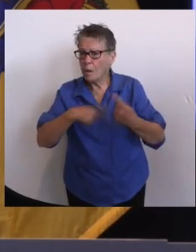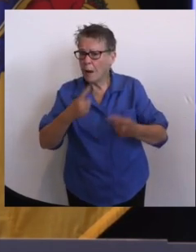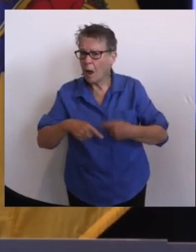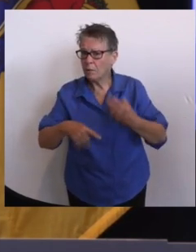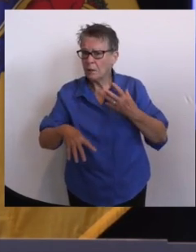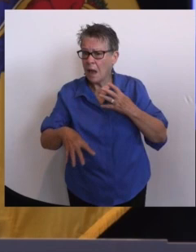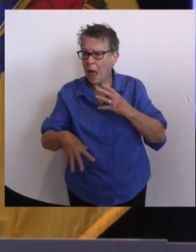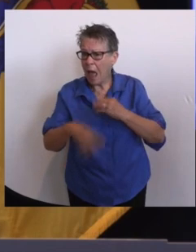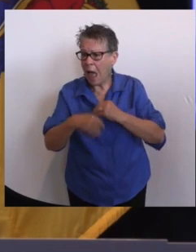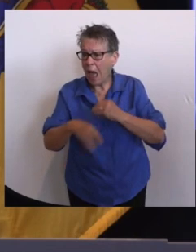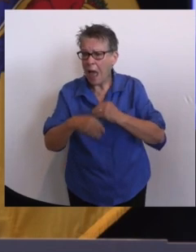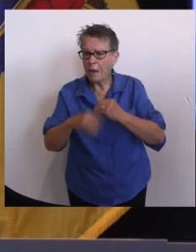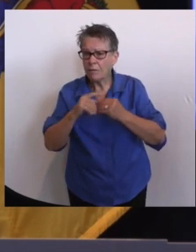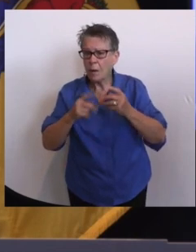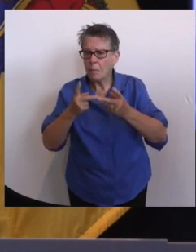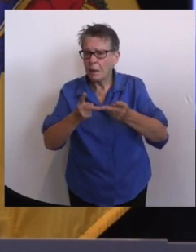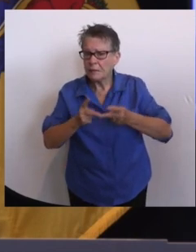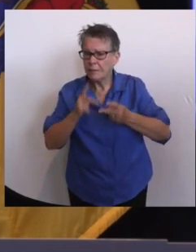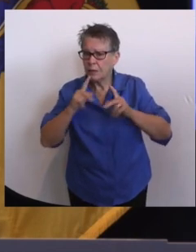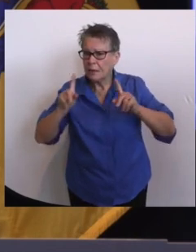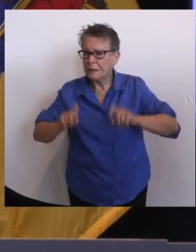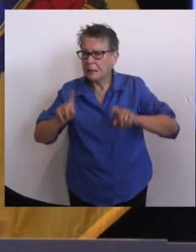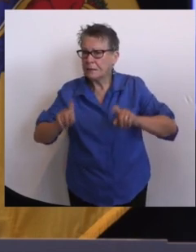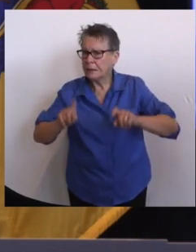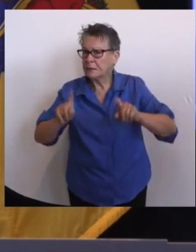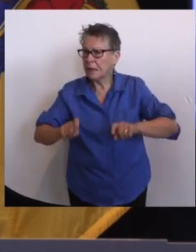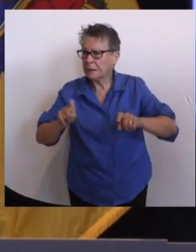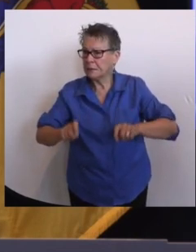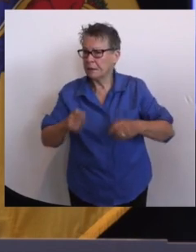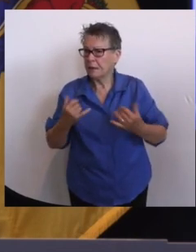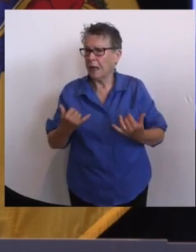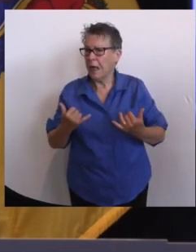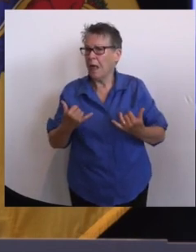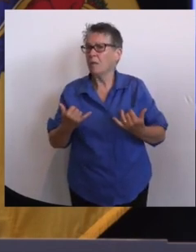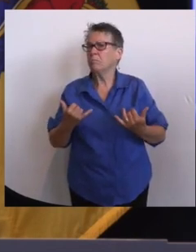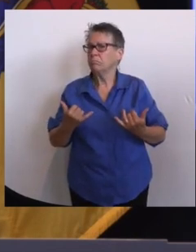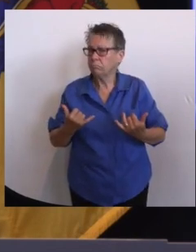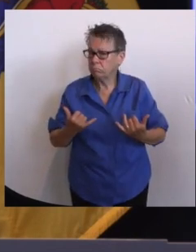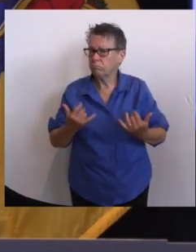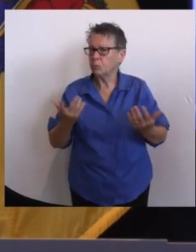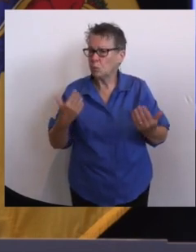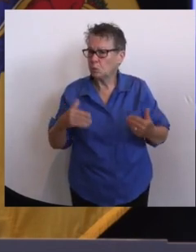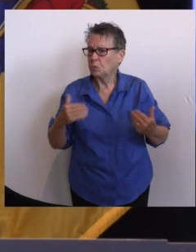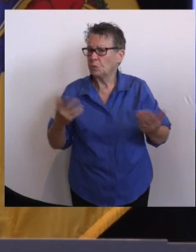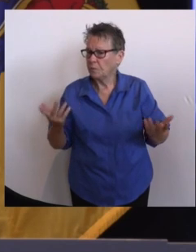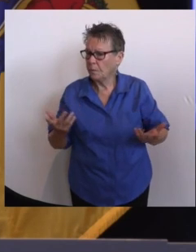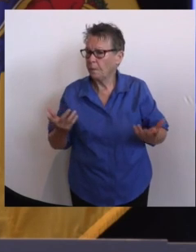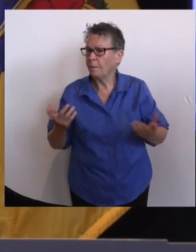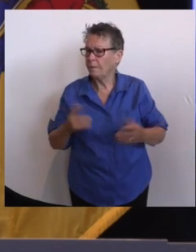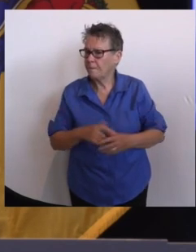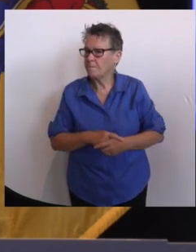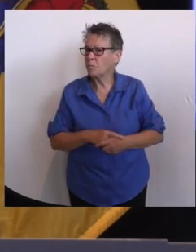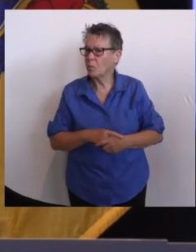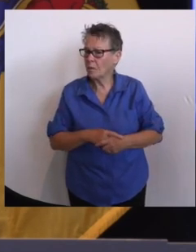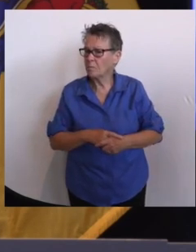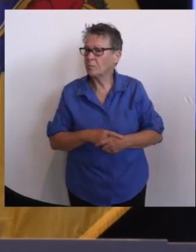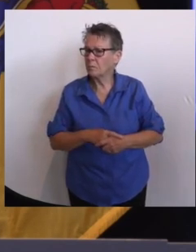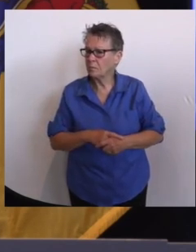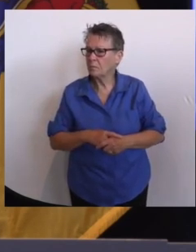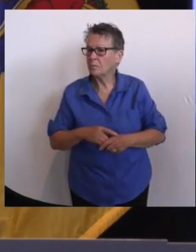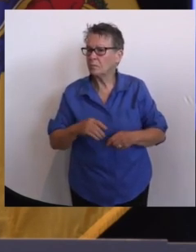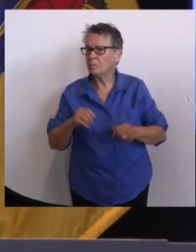the past three weekdays. And again, there's a much higher take up of testing on a weekday than there is on a weekend, which I think